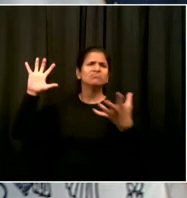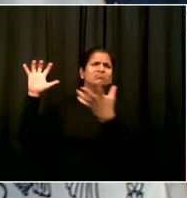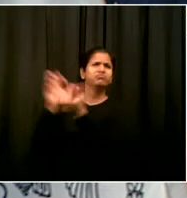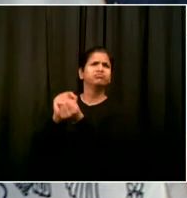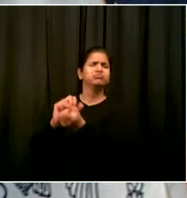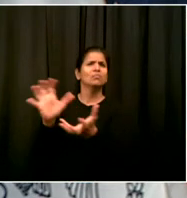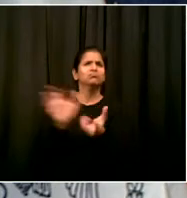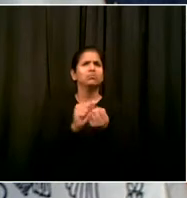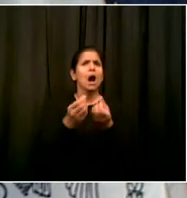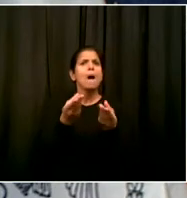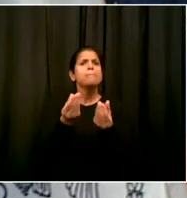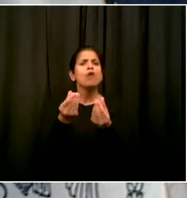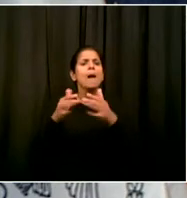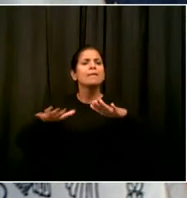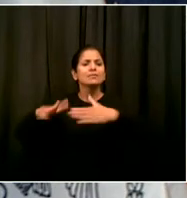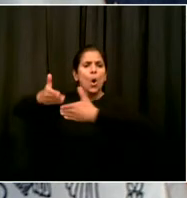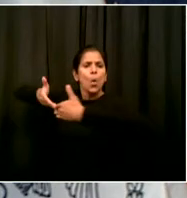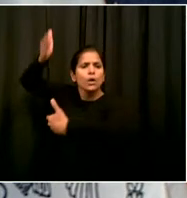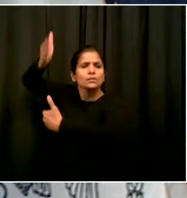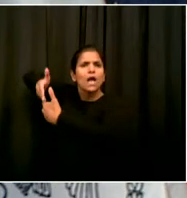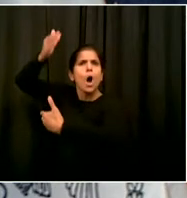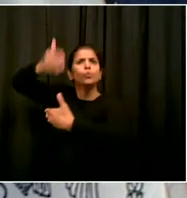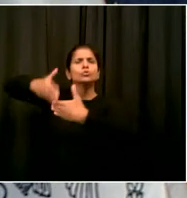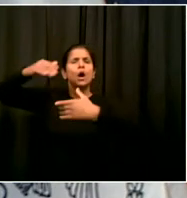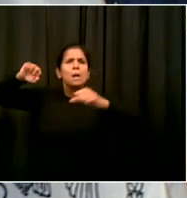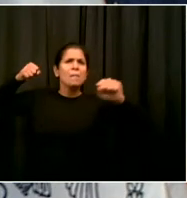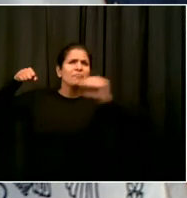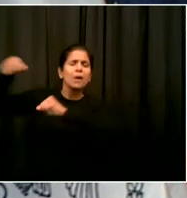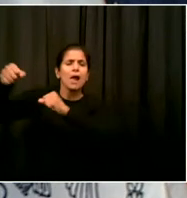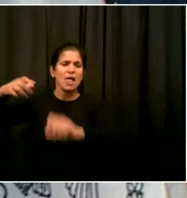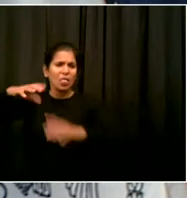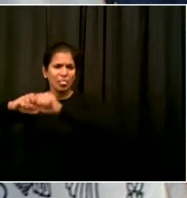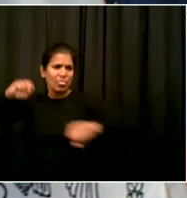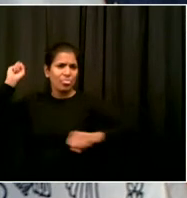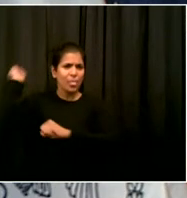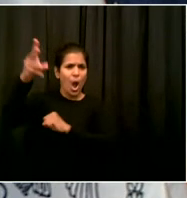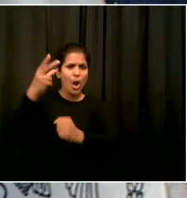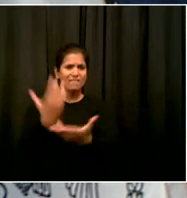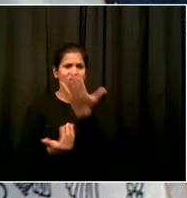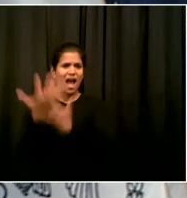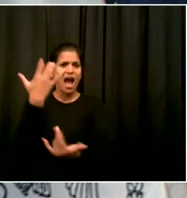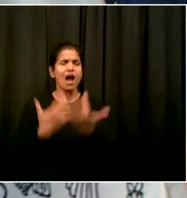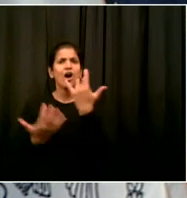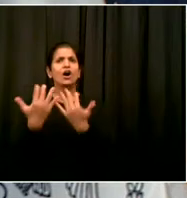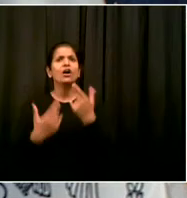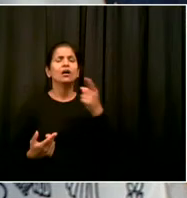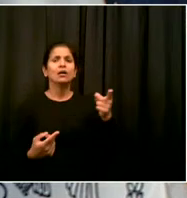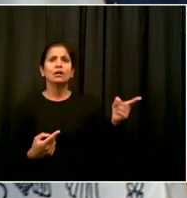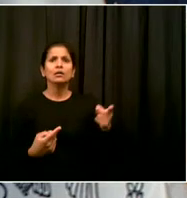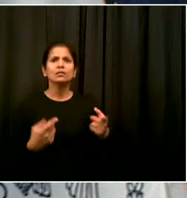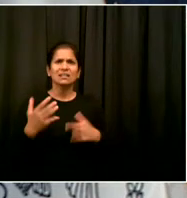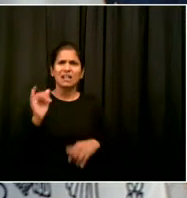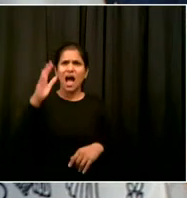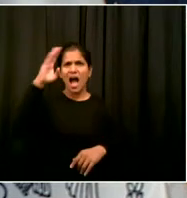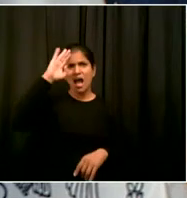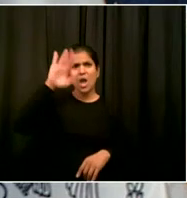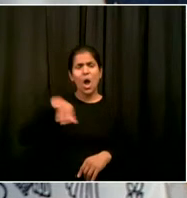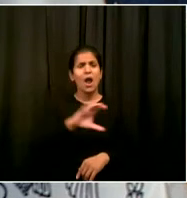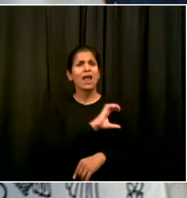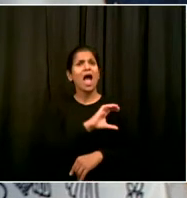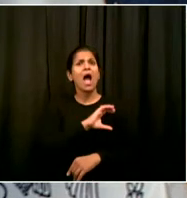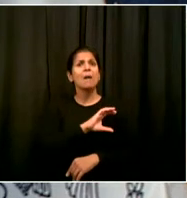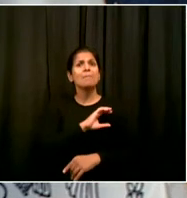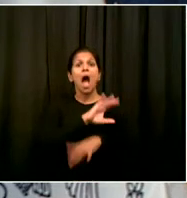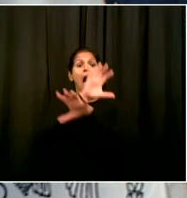NYPD. I'm wondering if the city will push for prosecutions. And do you have any different approach from